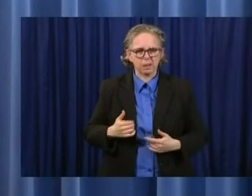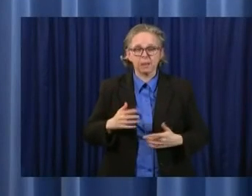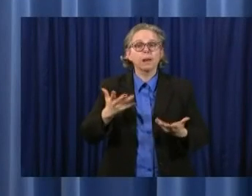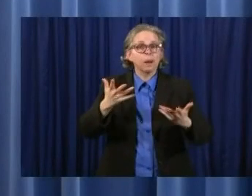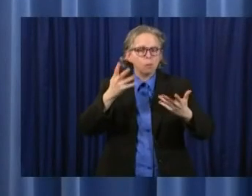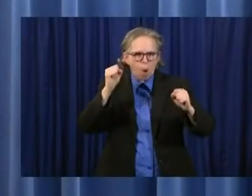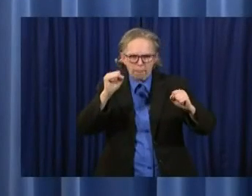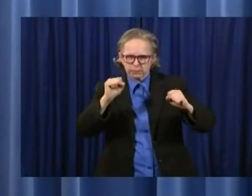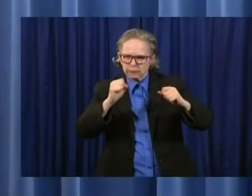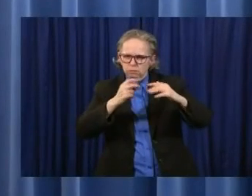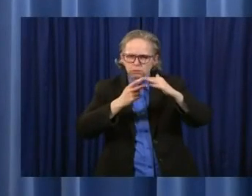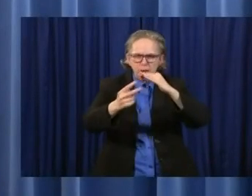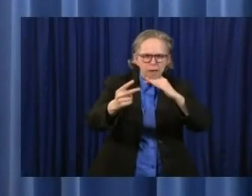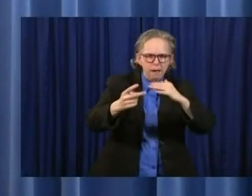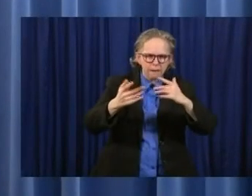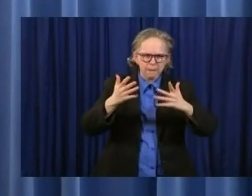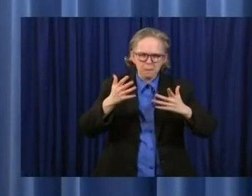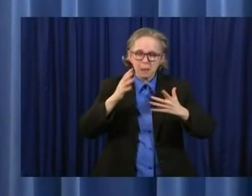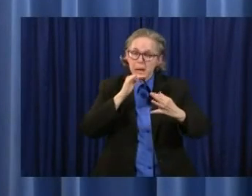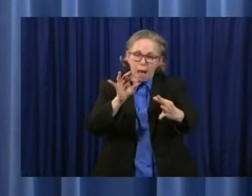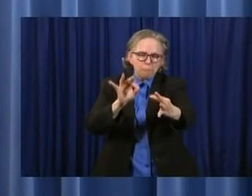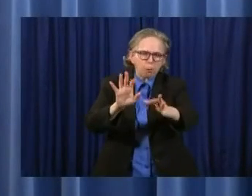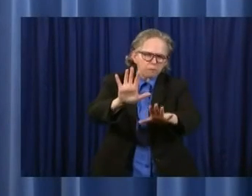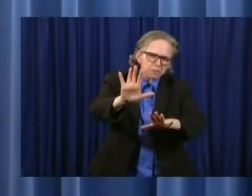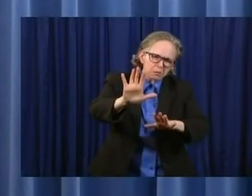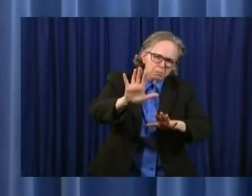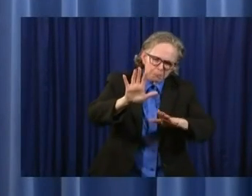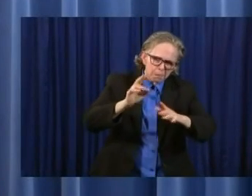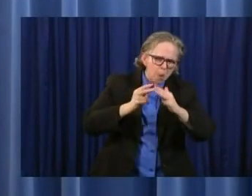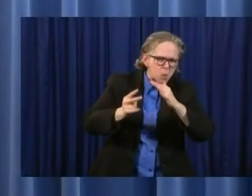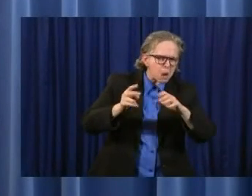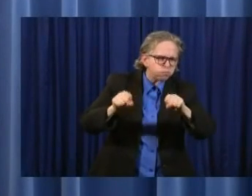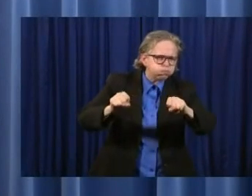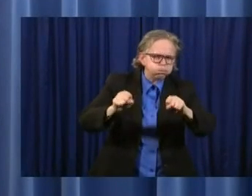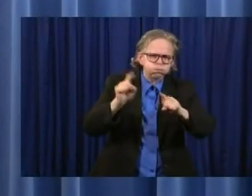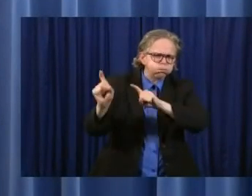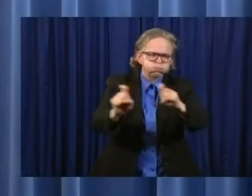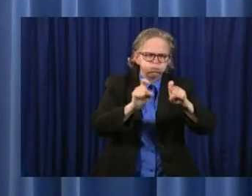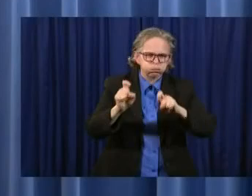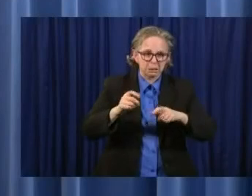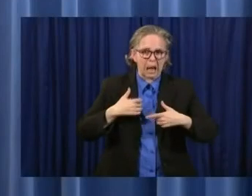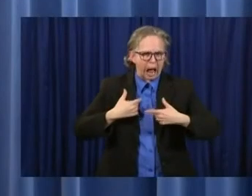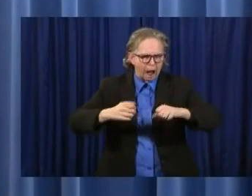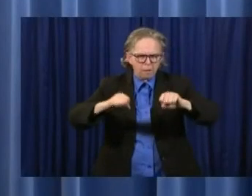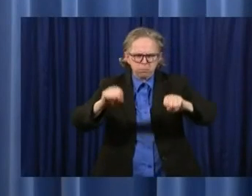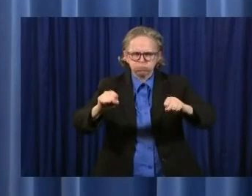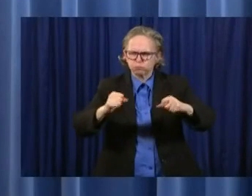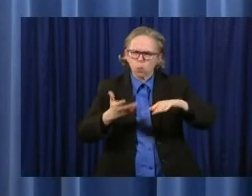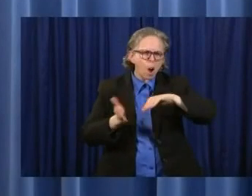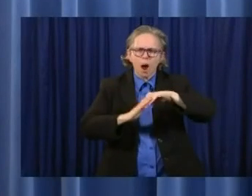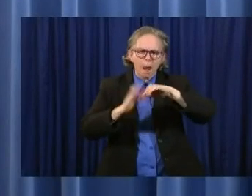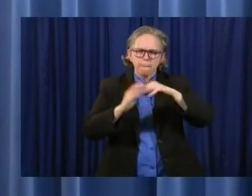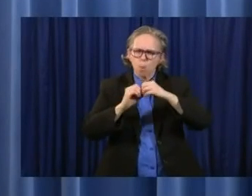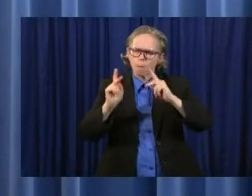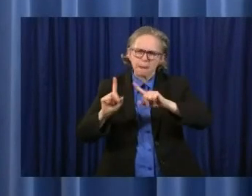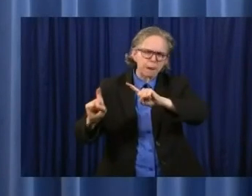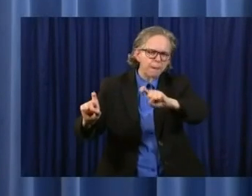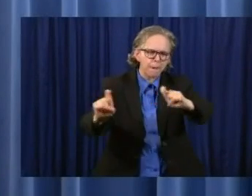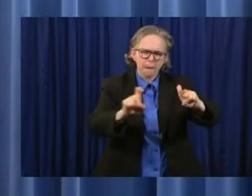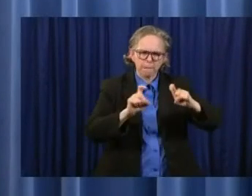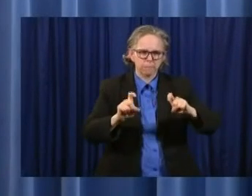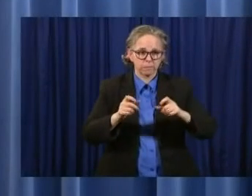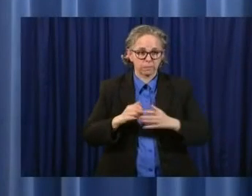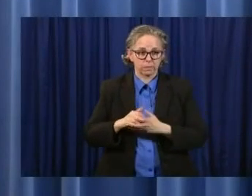We're not where we want to be today in the numbers, but we have the capacity now to do this, and we have the, uh, supply